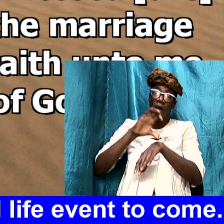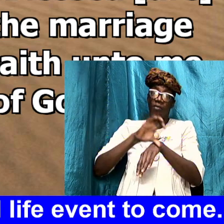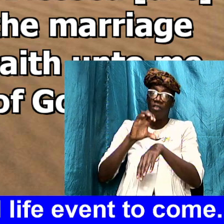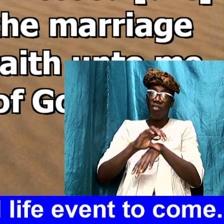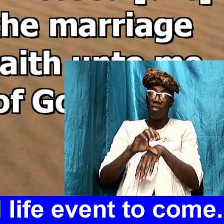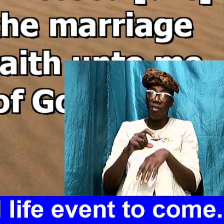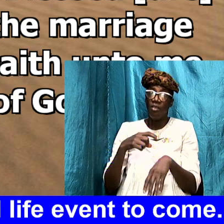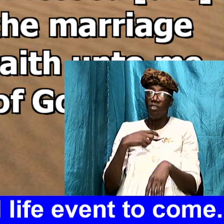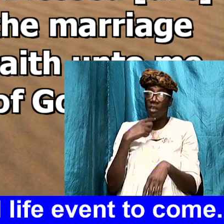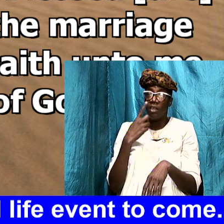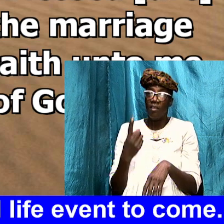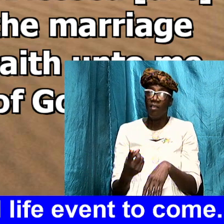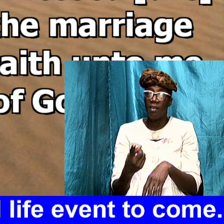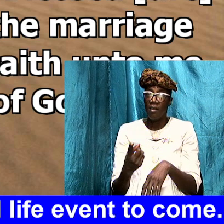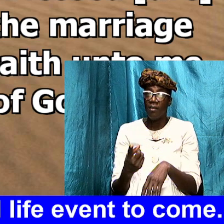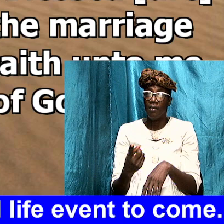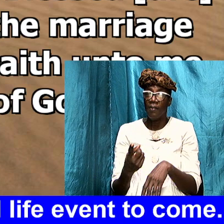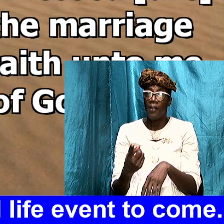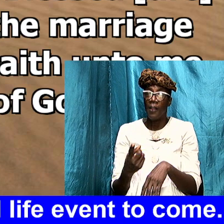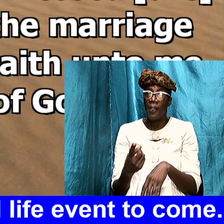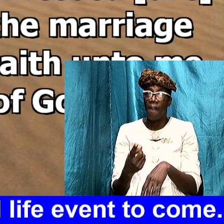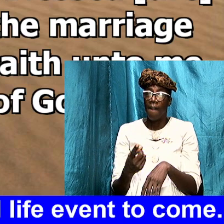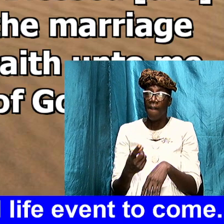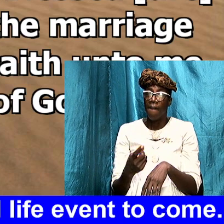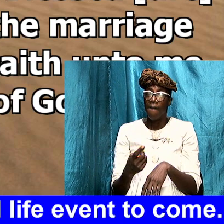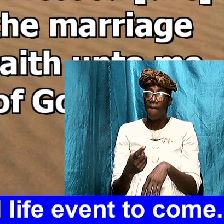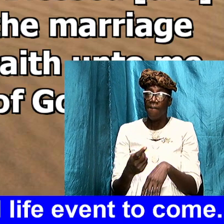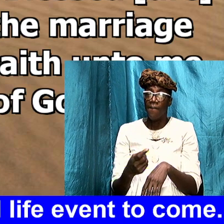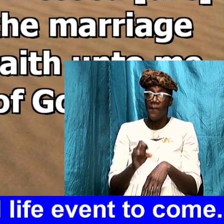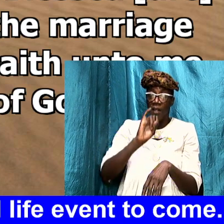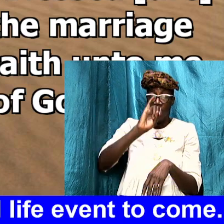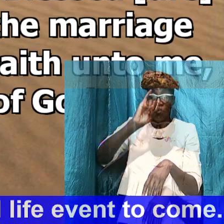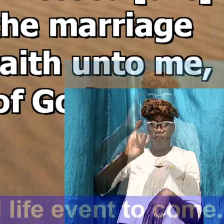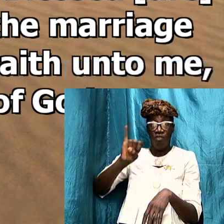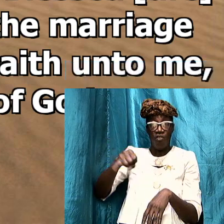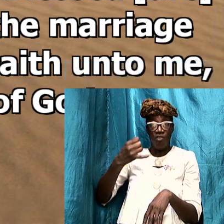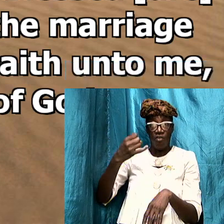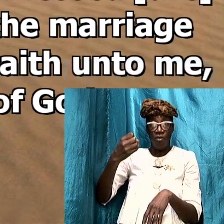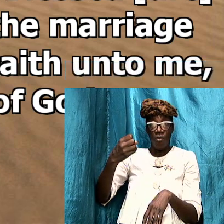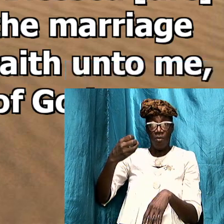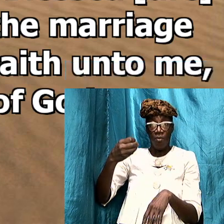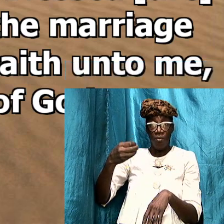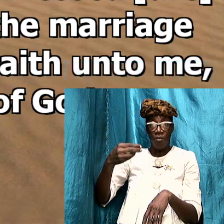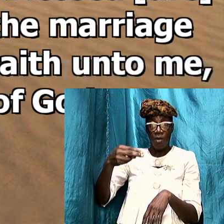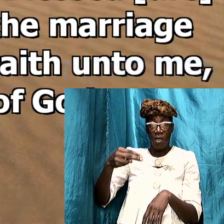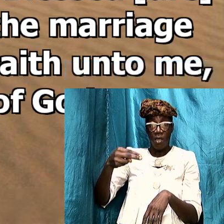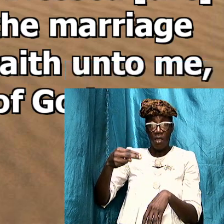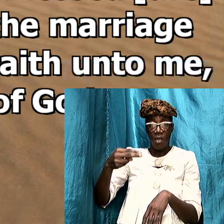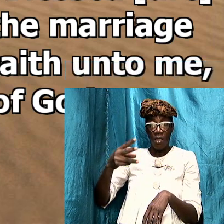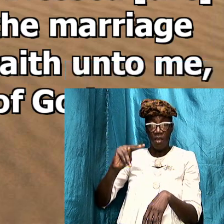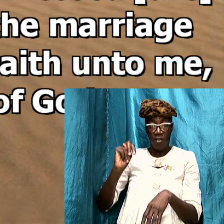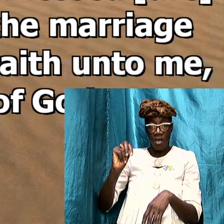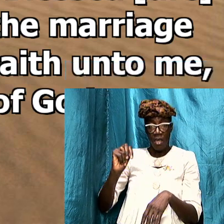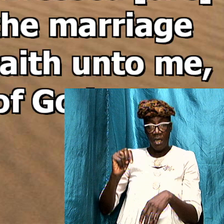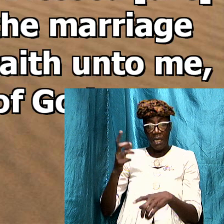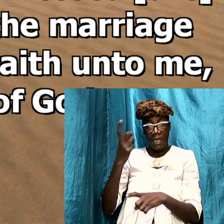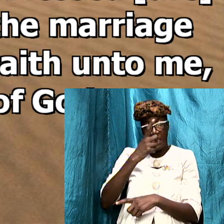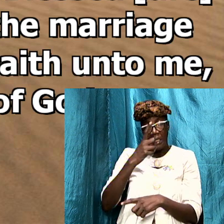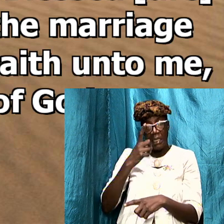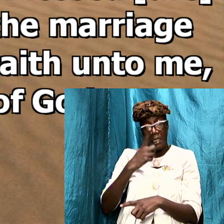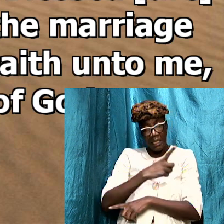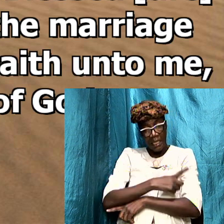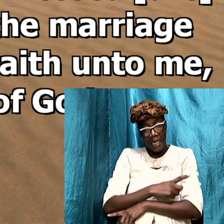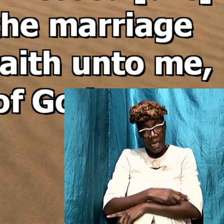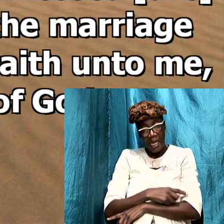describes John's current day you know what John was going through and all the things that was happening